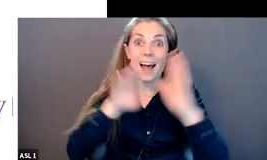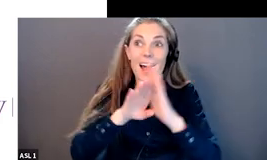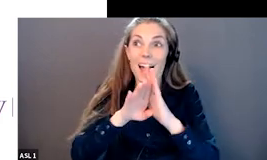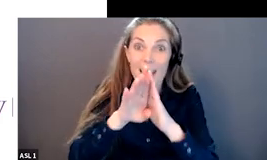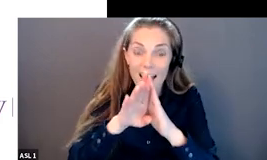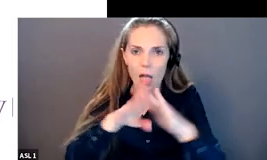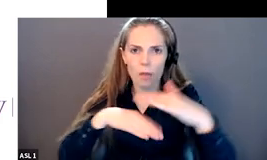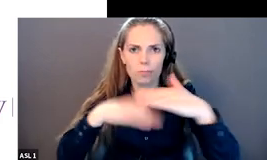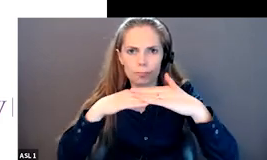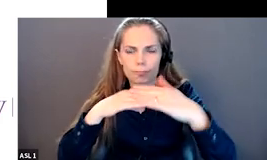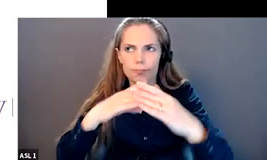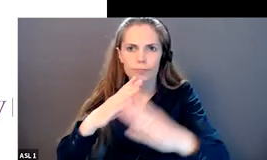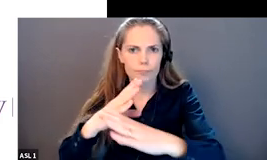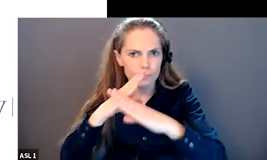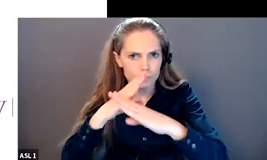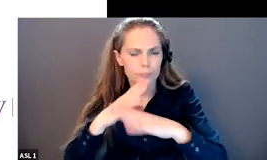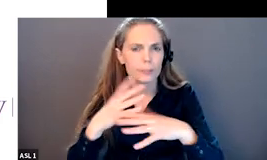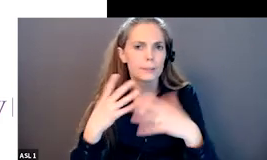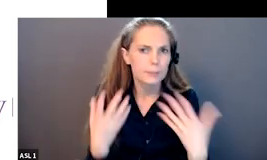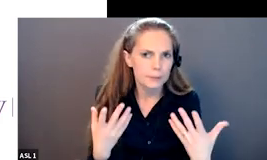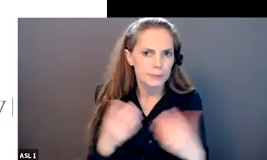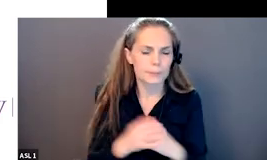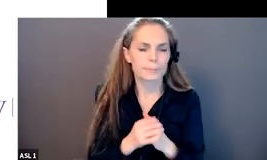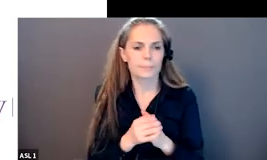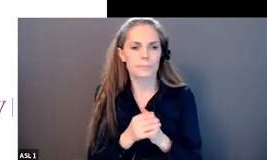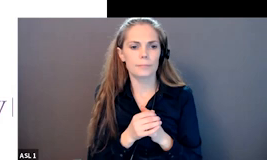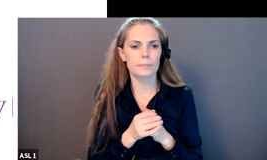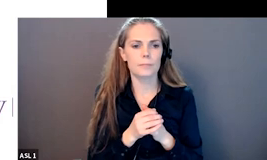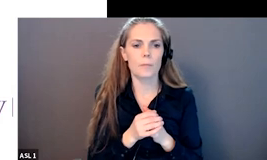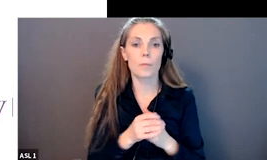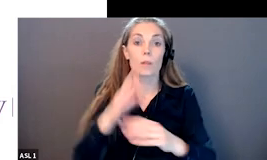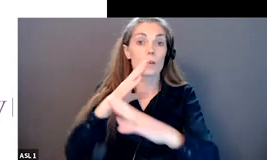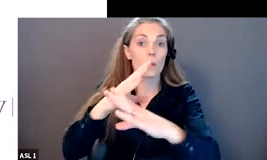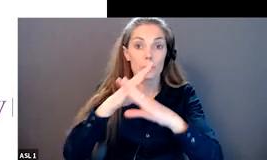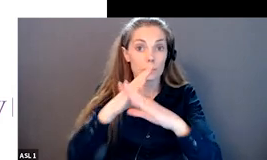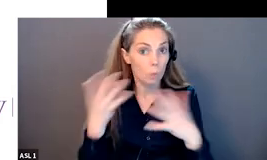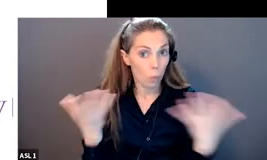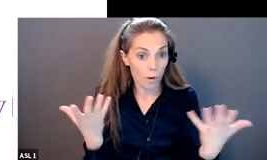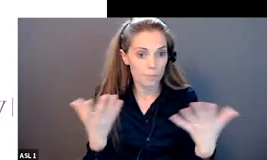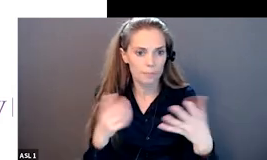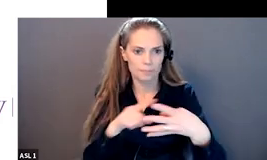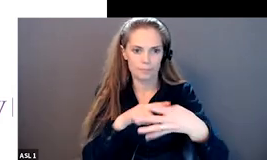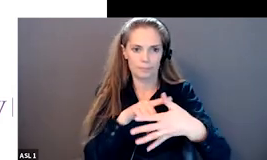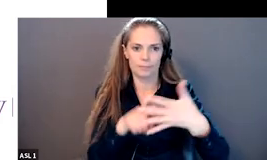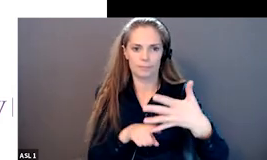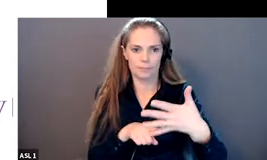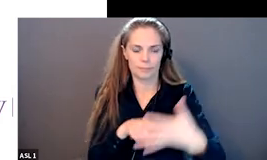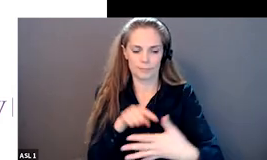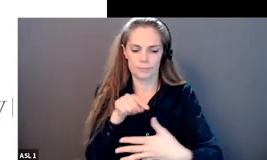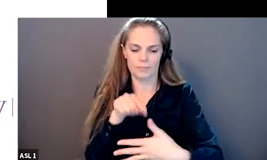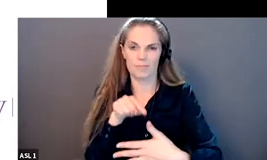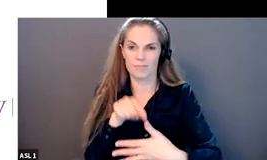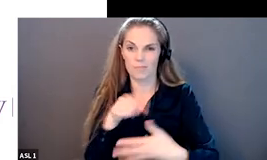felt were reachable were shaped by barriers in their daily lives so these barriers included social